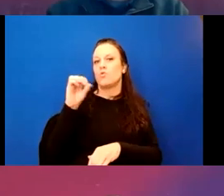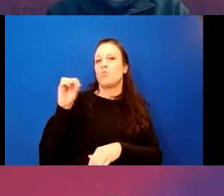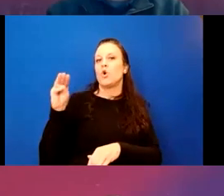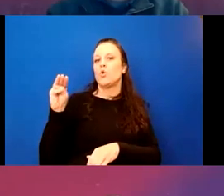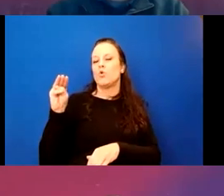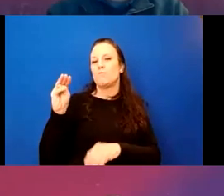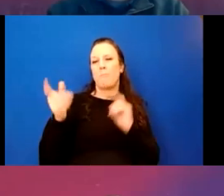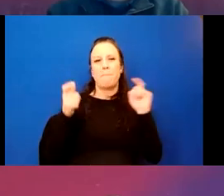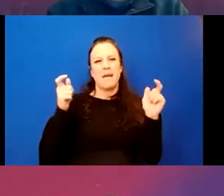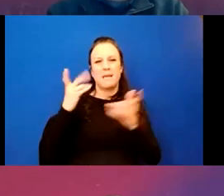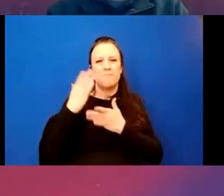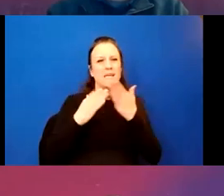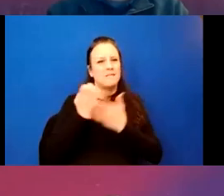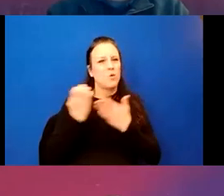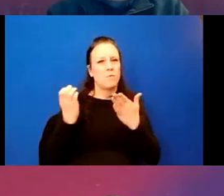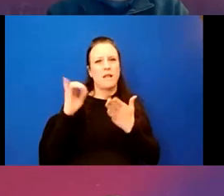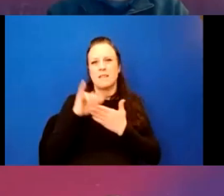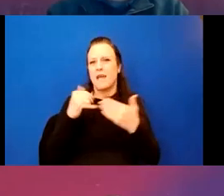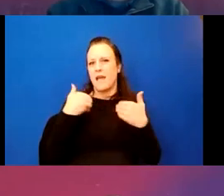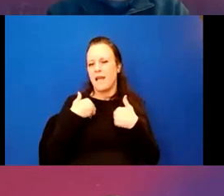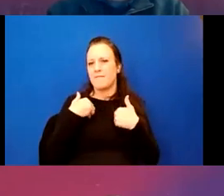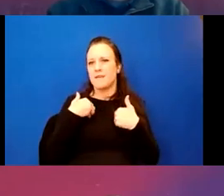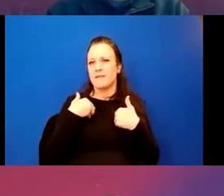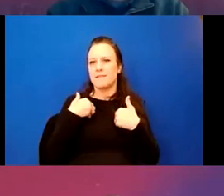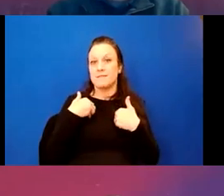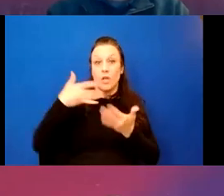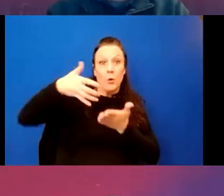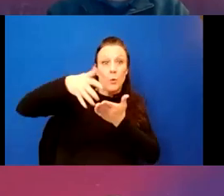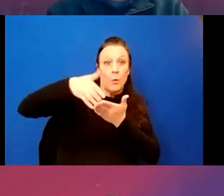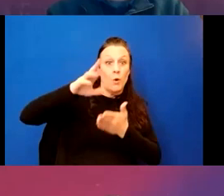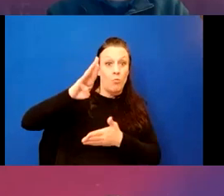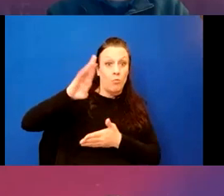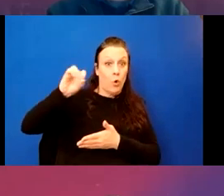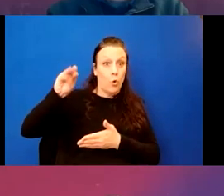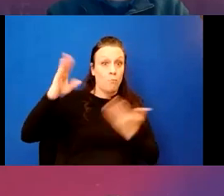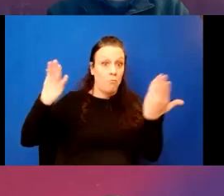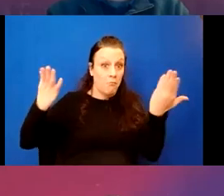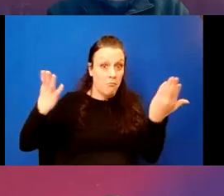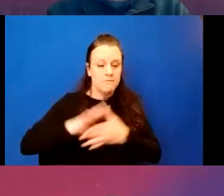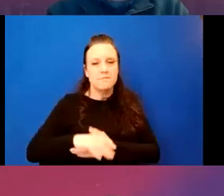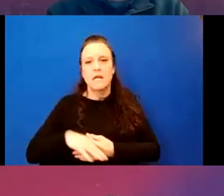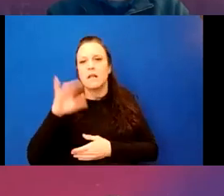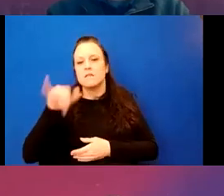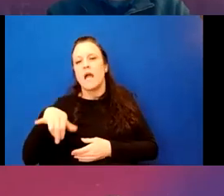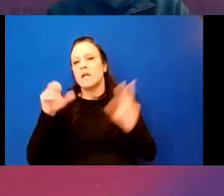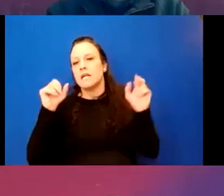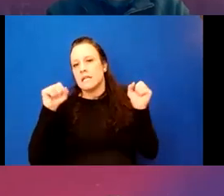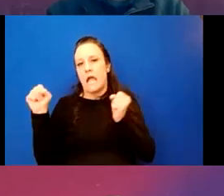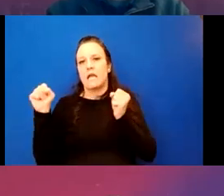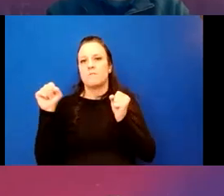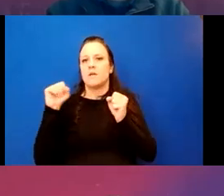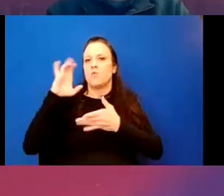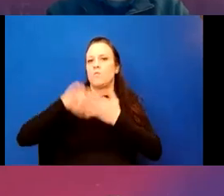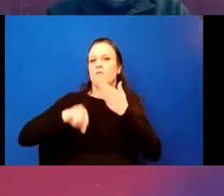of big pieces of equipment that have, uh, brooms on the front of them is what I would call them. Um, those can also be used for